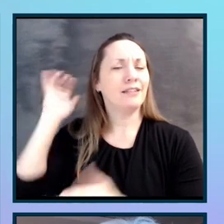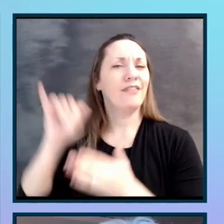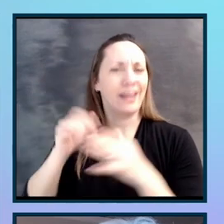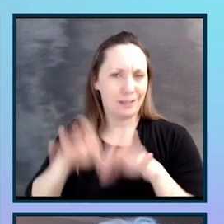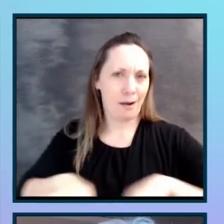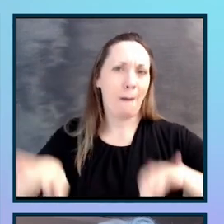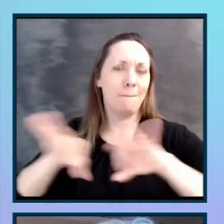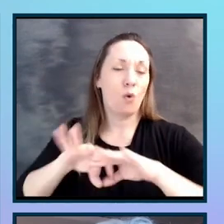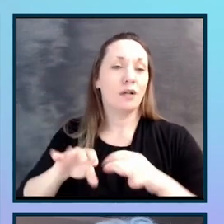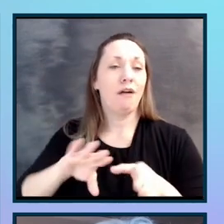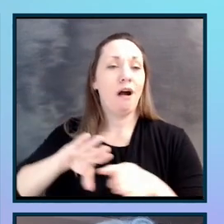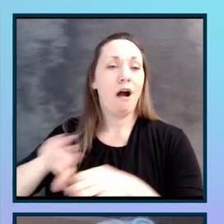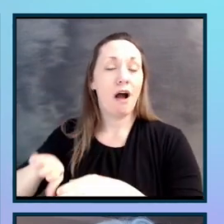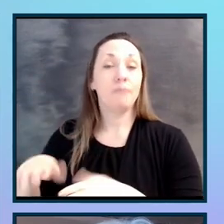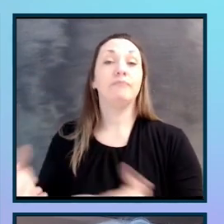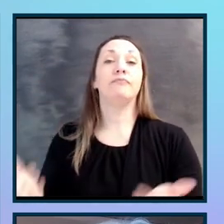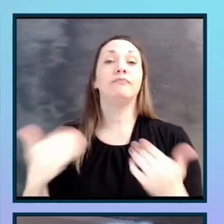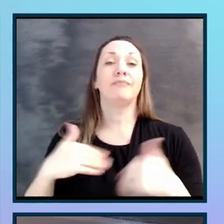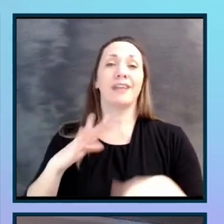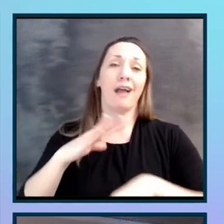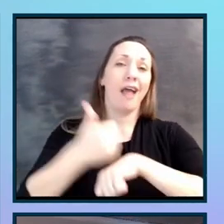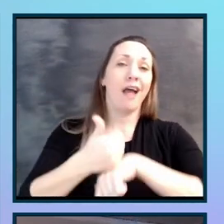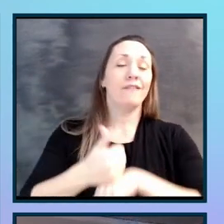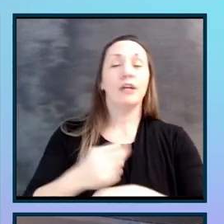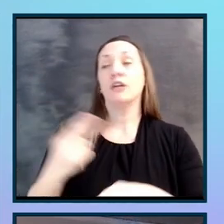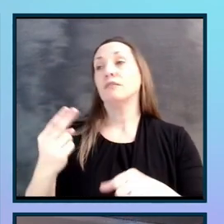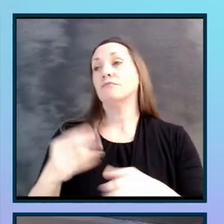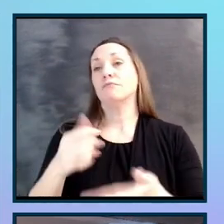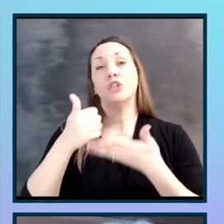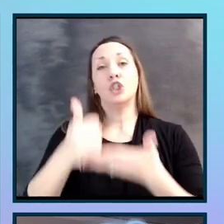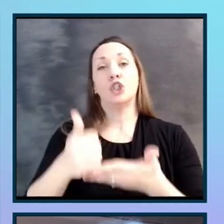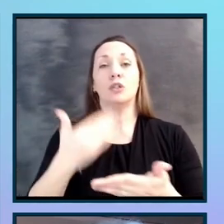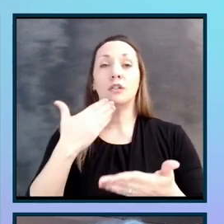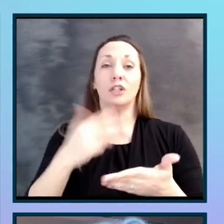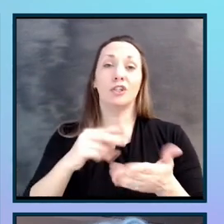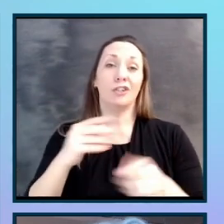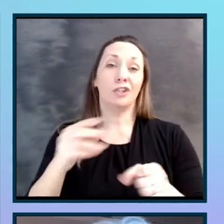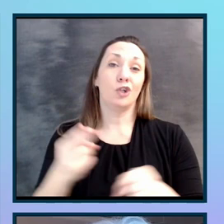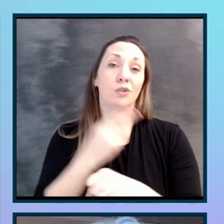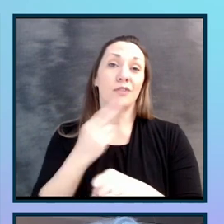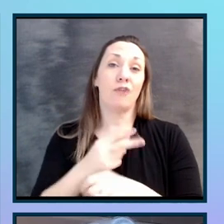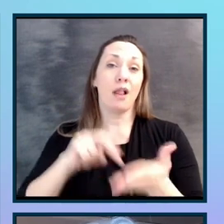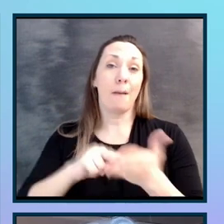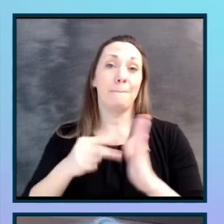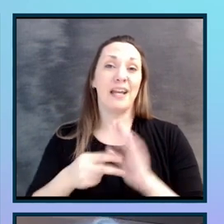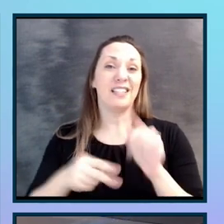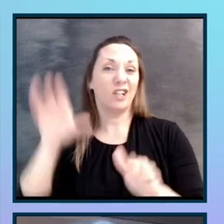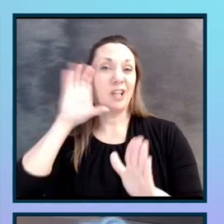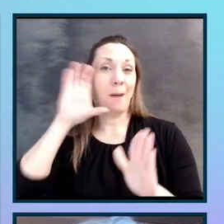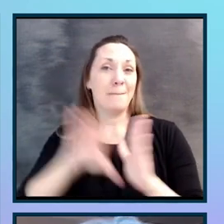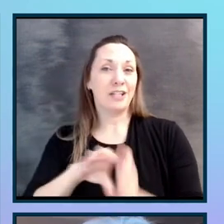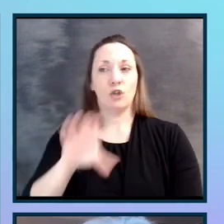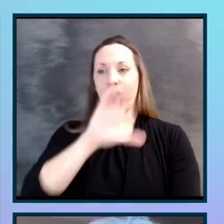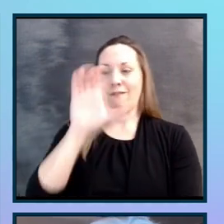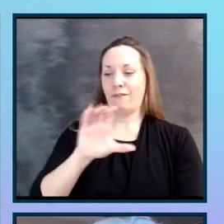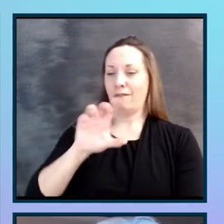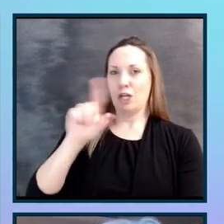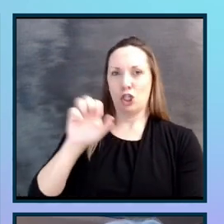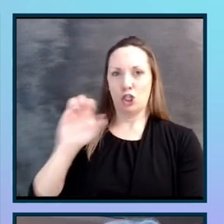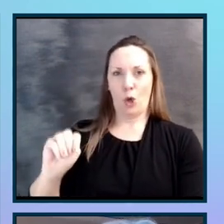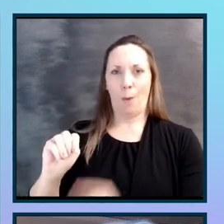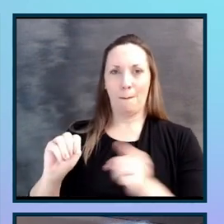Having useful meetings is an important element. Here's a picture of a Zoom meeting, because that's how we meet these days, including today.